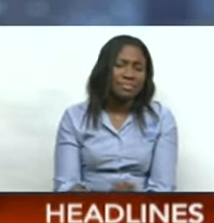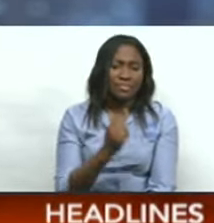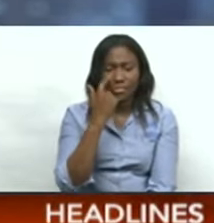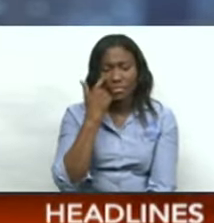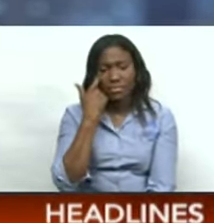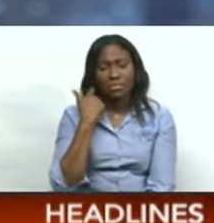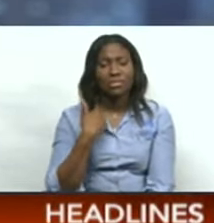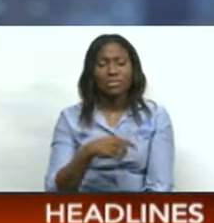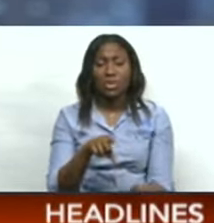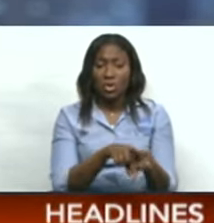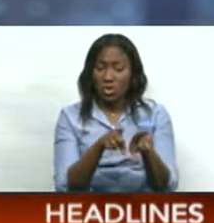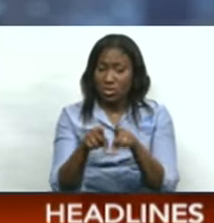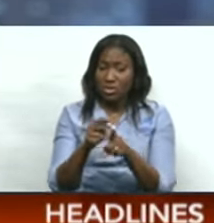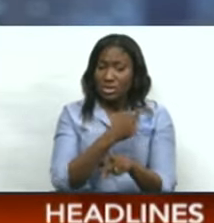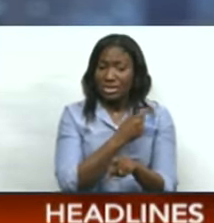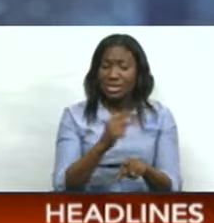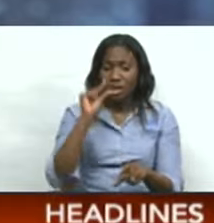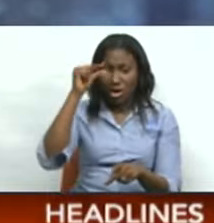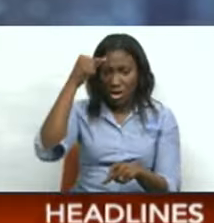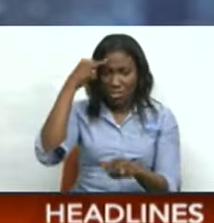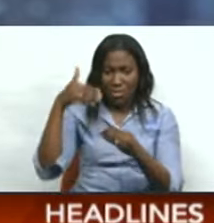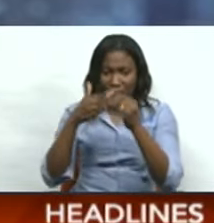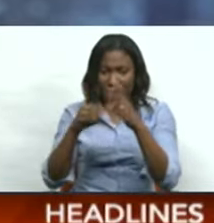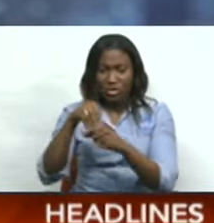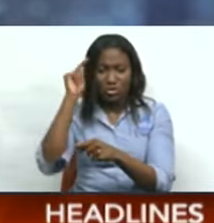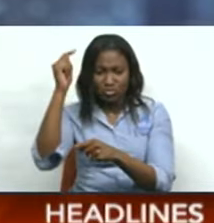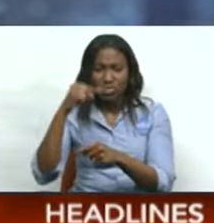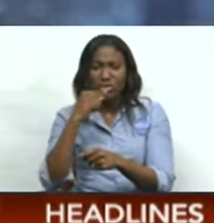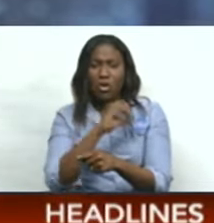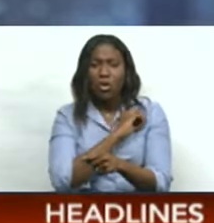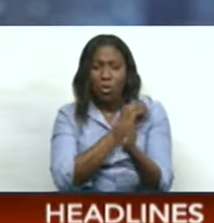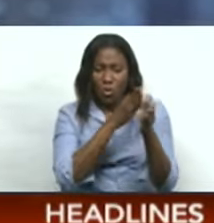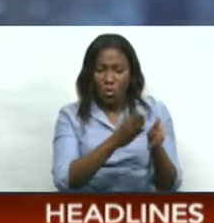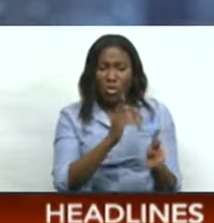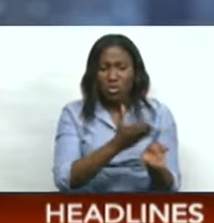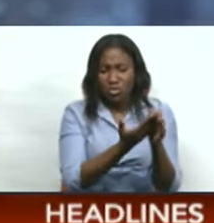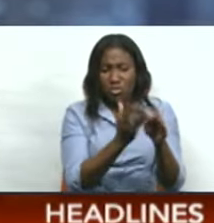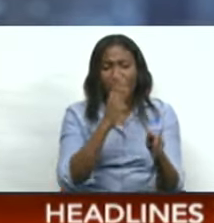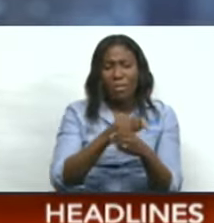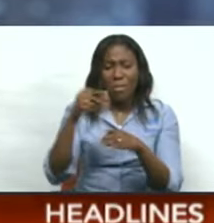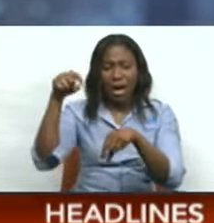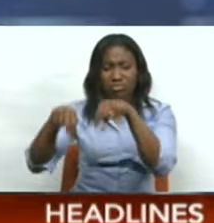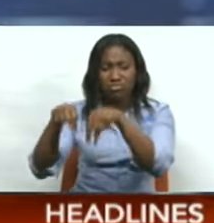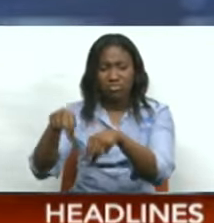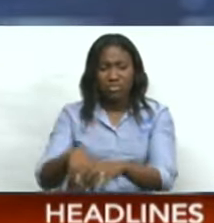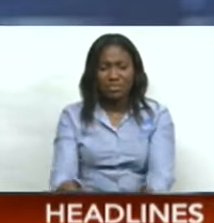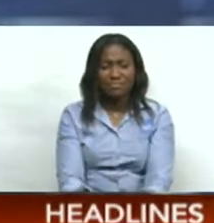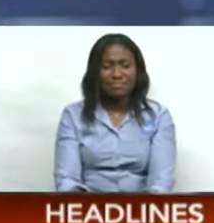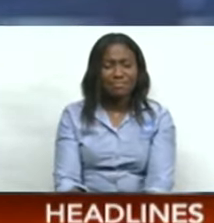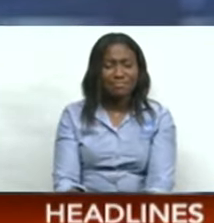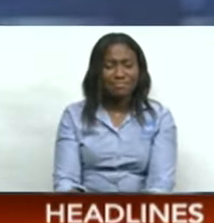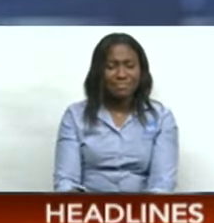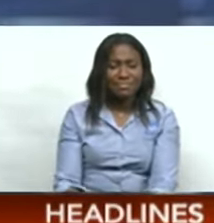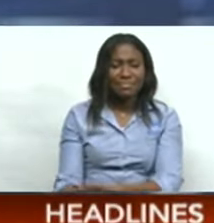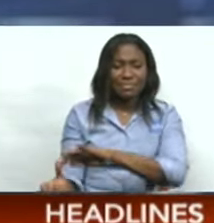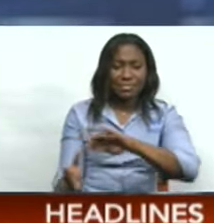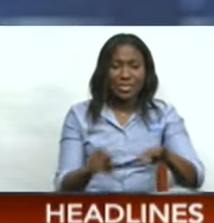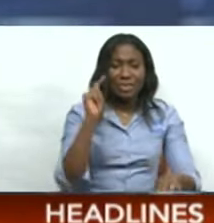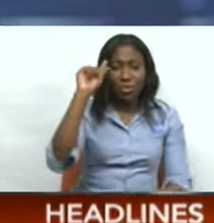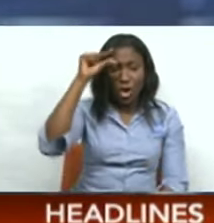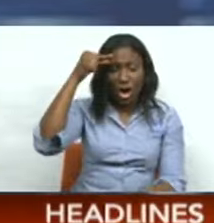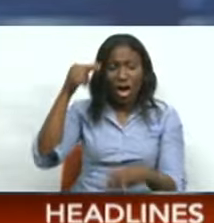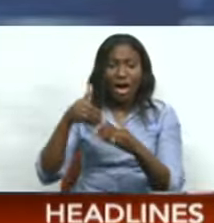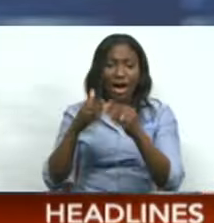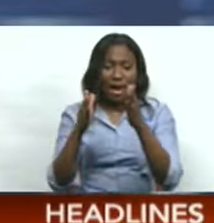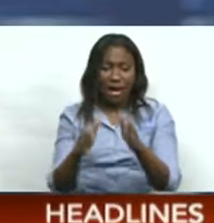Augustin had initially claimed that the vessel's owner is a potential buyer of the refinery. Chief Secretary Fali Augustin is